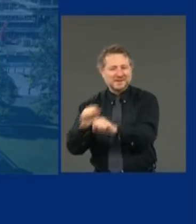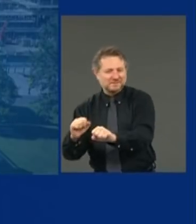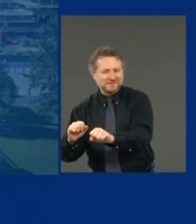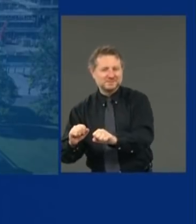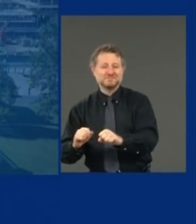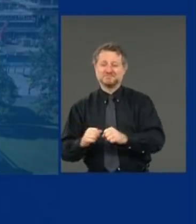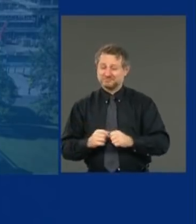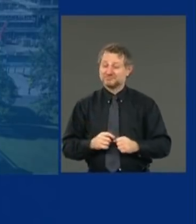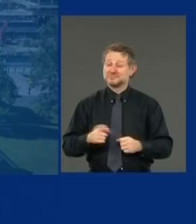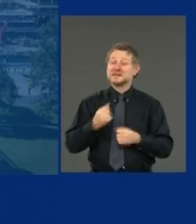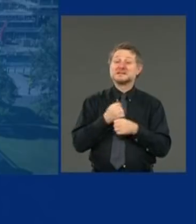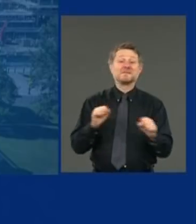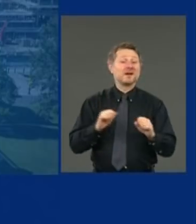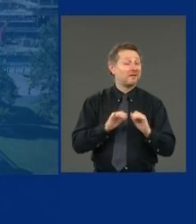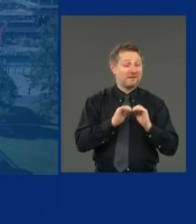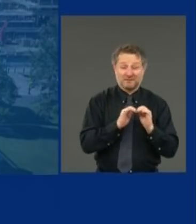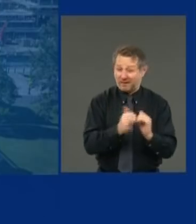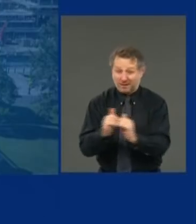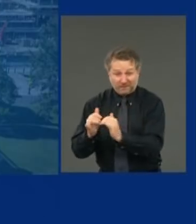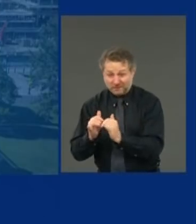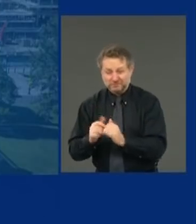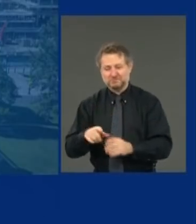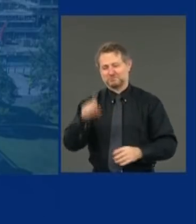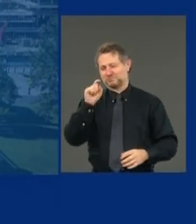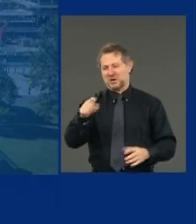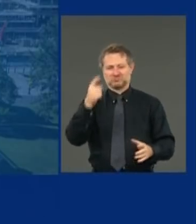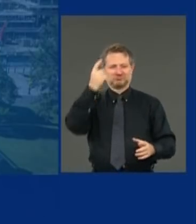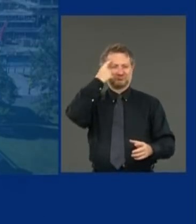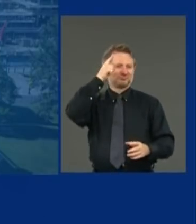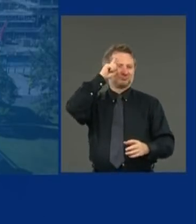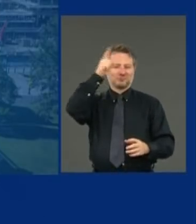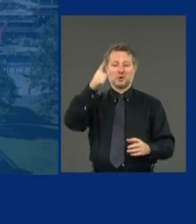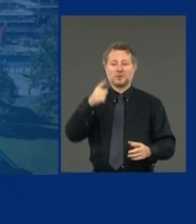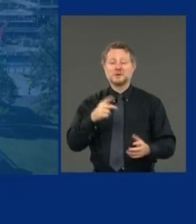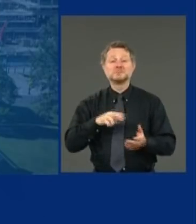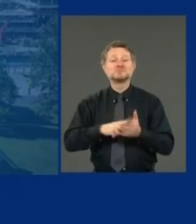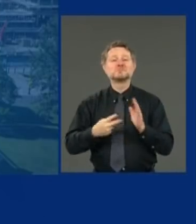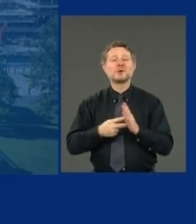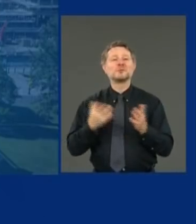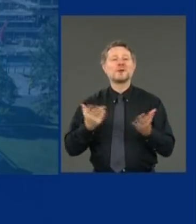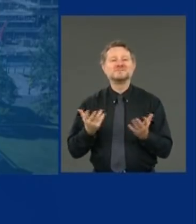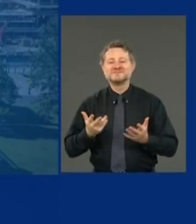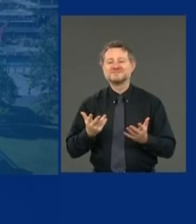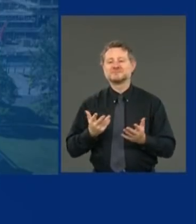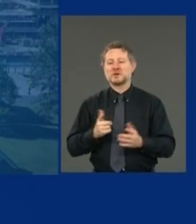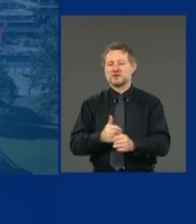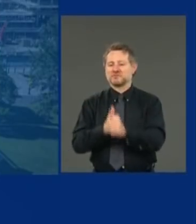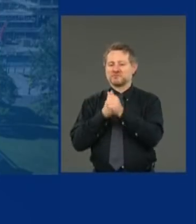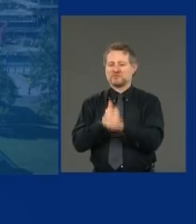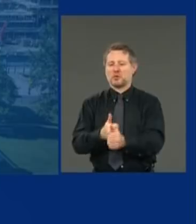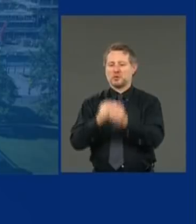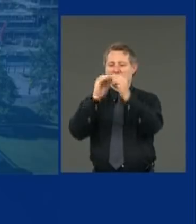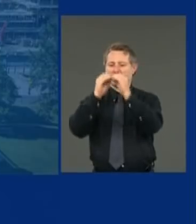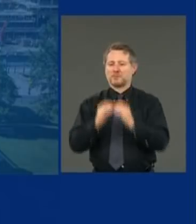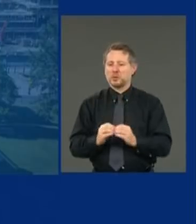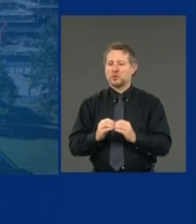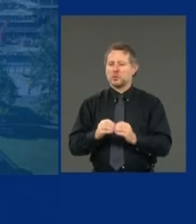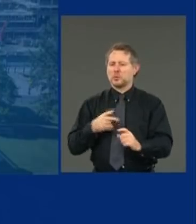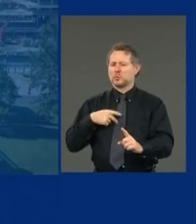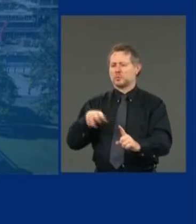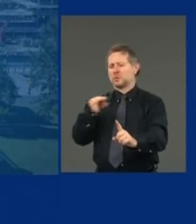safe if you're acting smart. What does smart mean? Phasing it in by metrics. Just study what's happening.